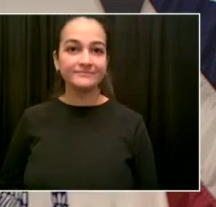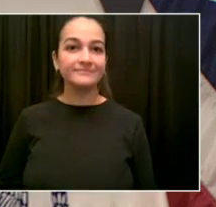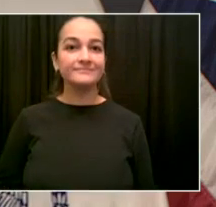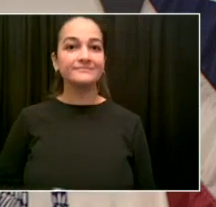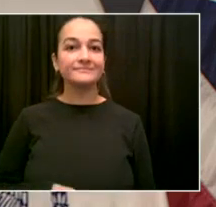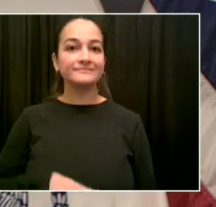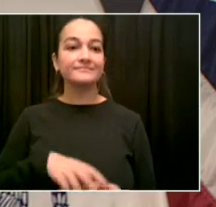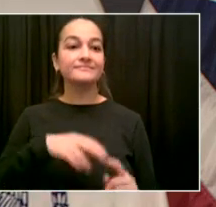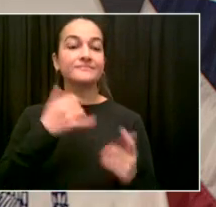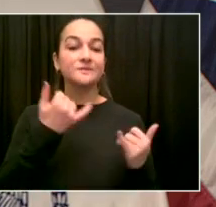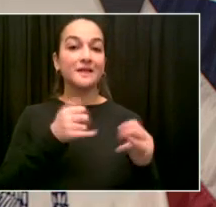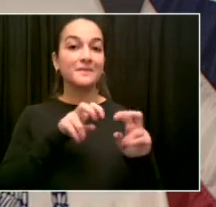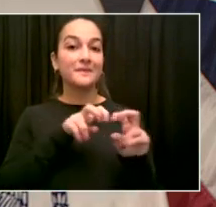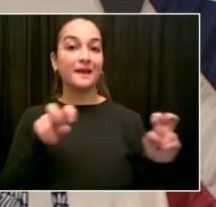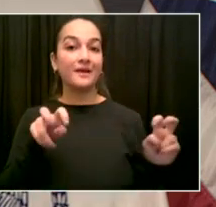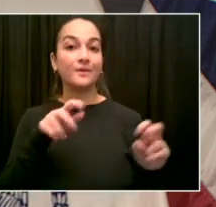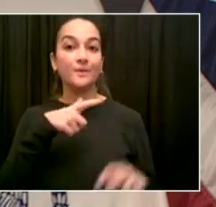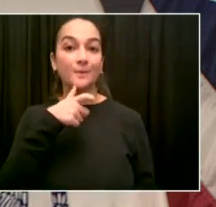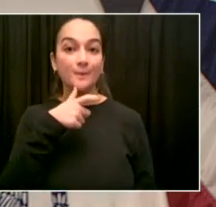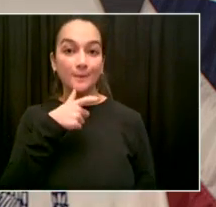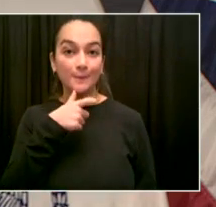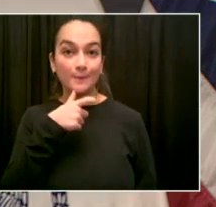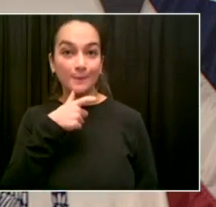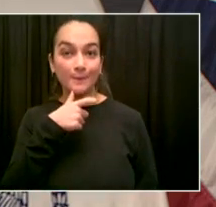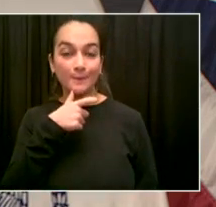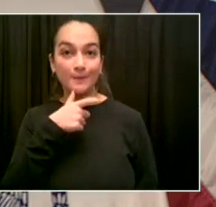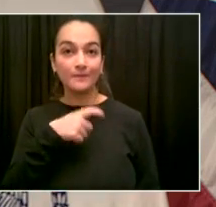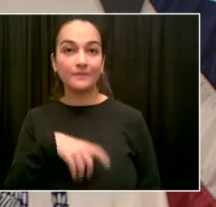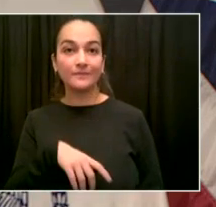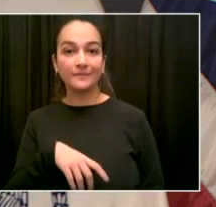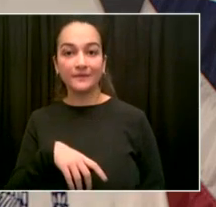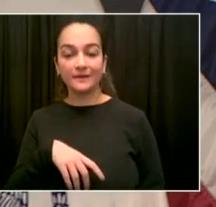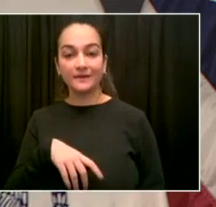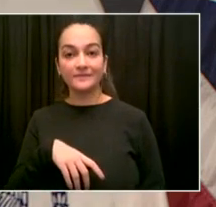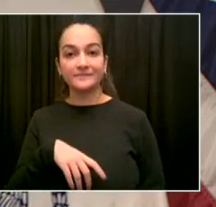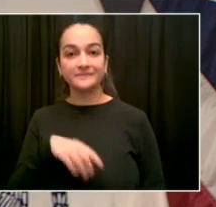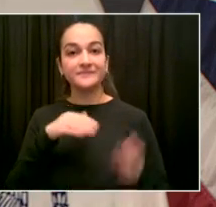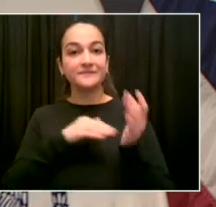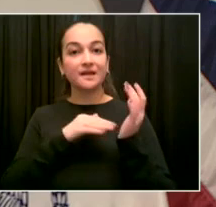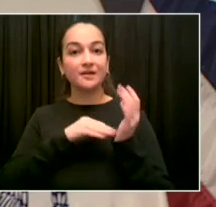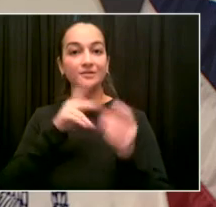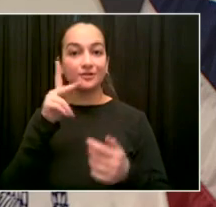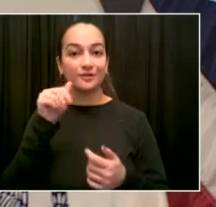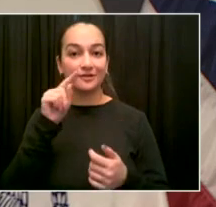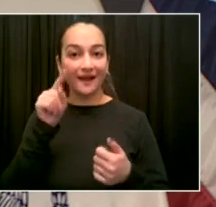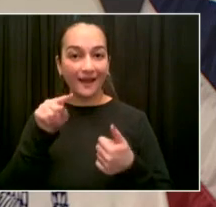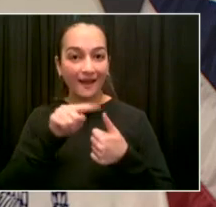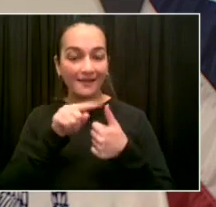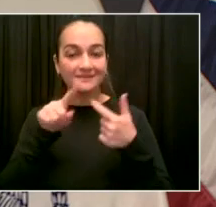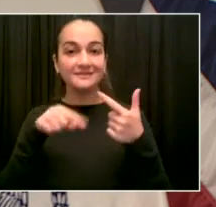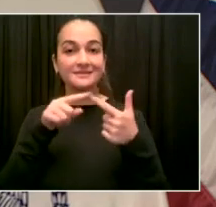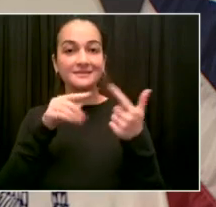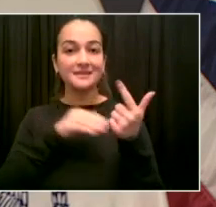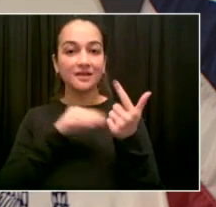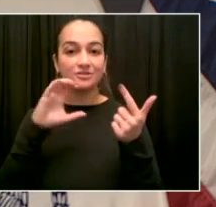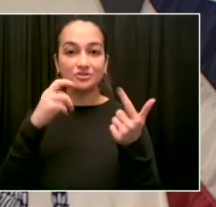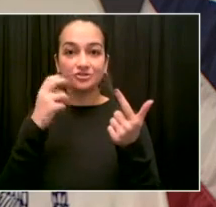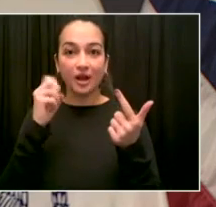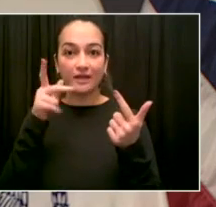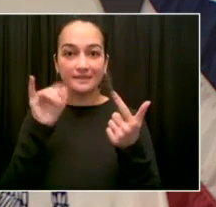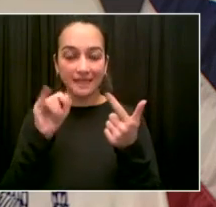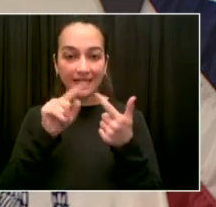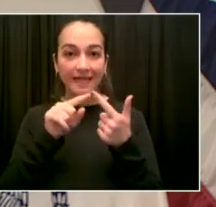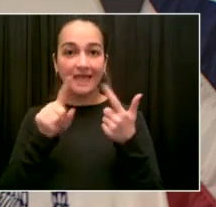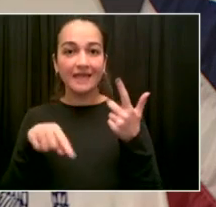&A. As a reminder, we are joined today by Dr. Mitch Katz, Dr. Dave Chokshi, First Deputy